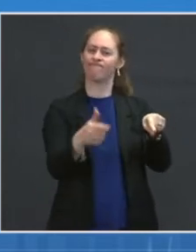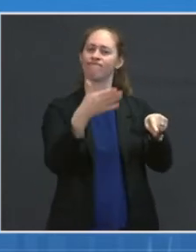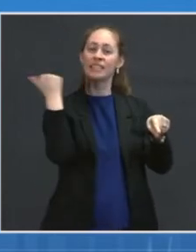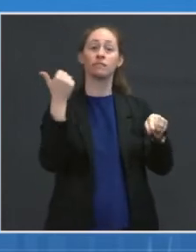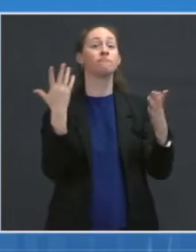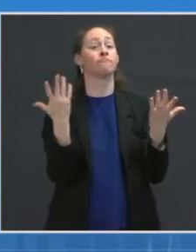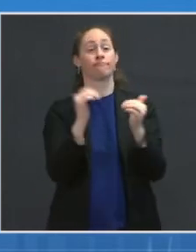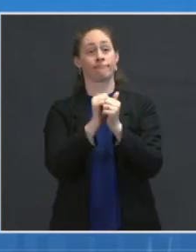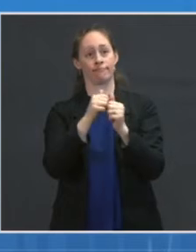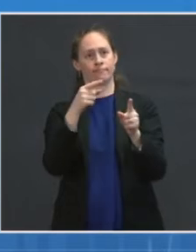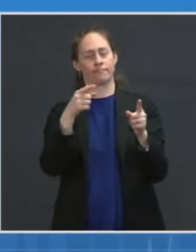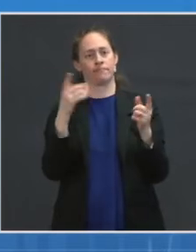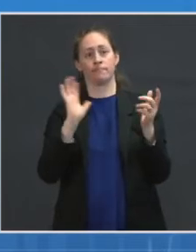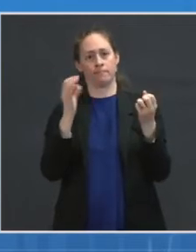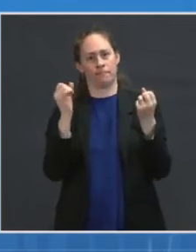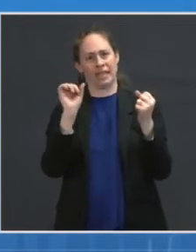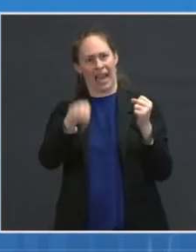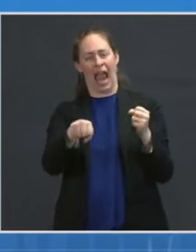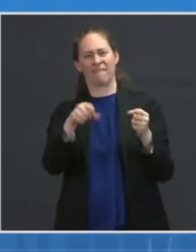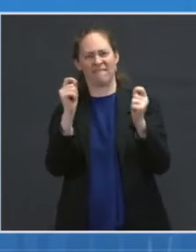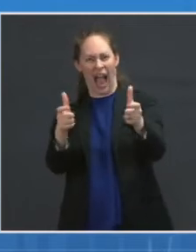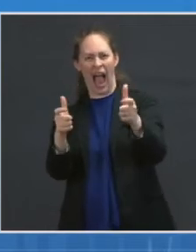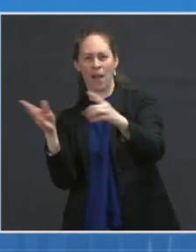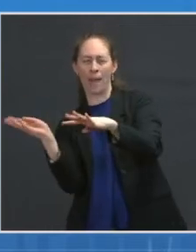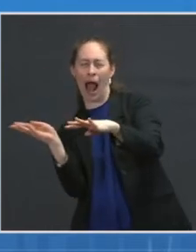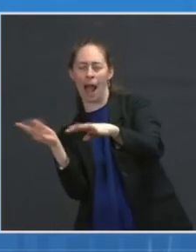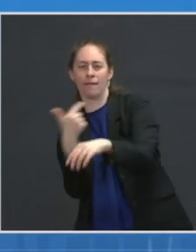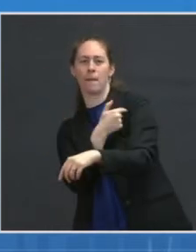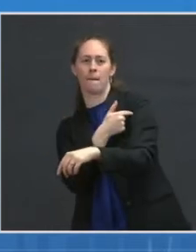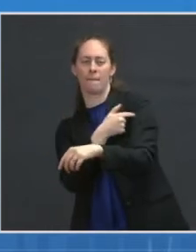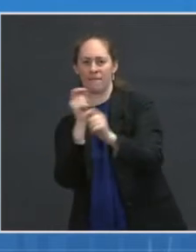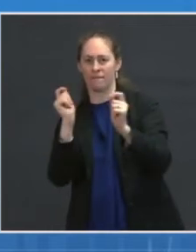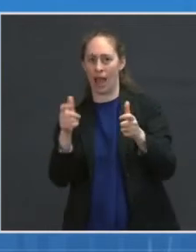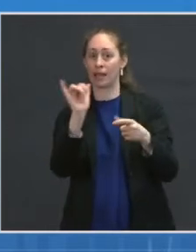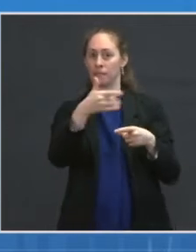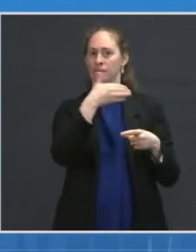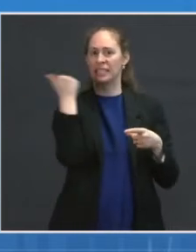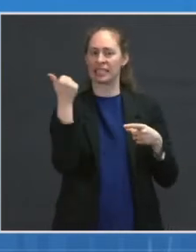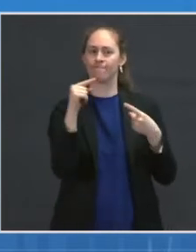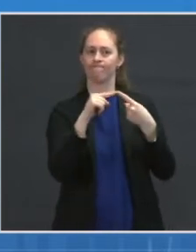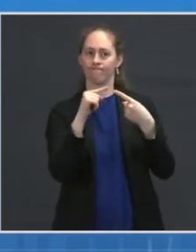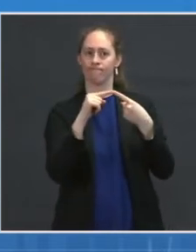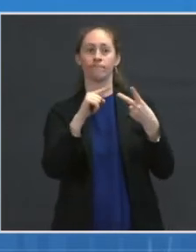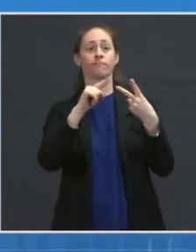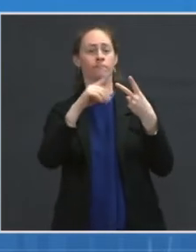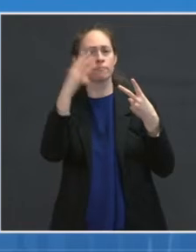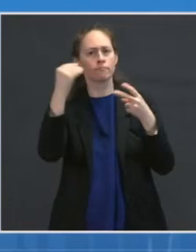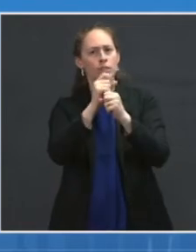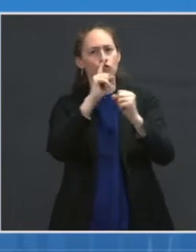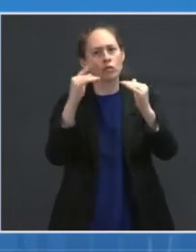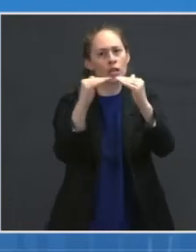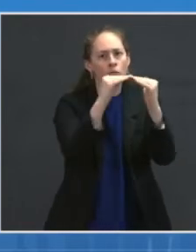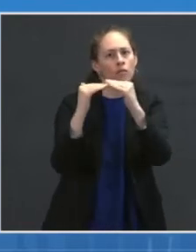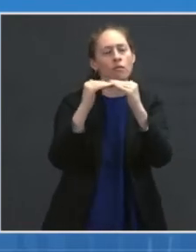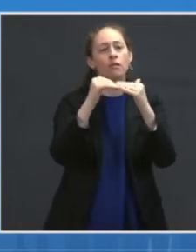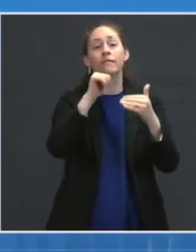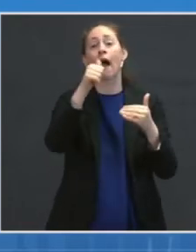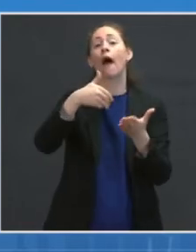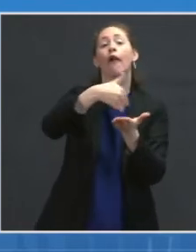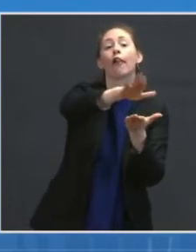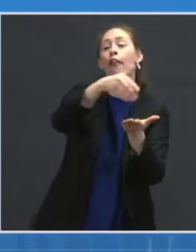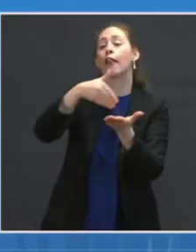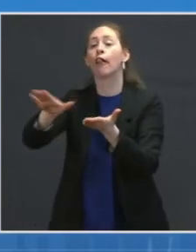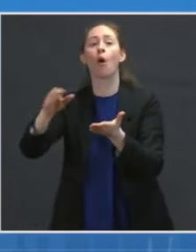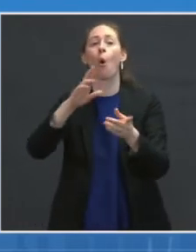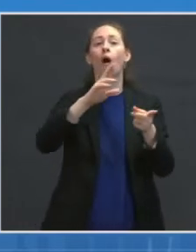more quickly? And the second is how can we get more people vaccinated more equitably? Those are really the two most